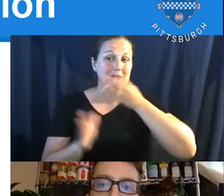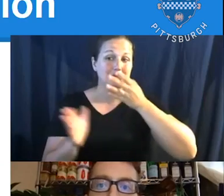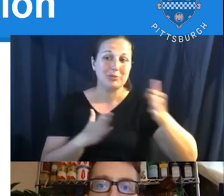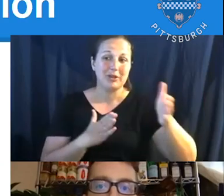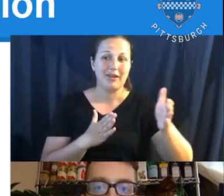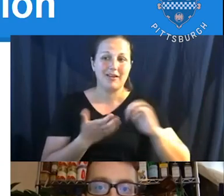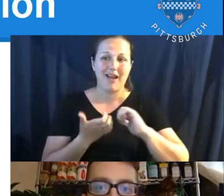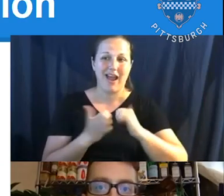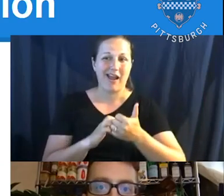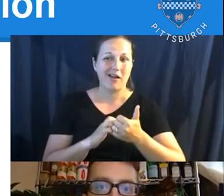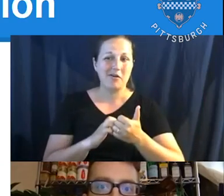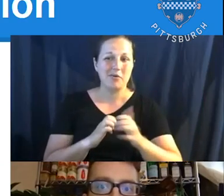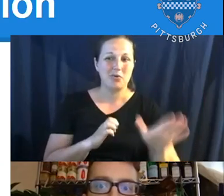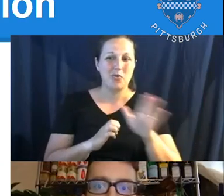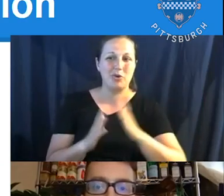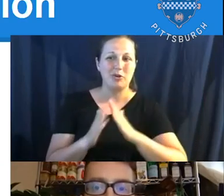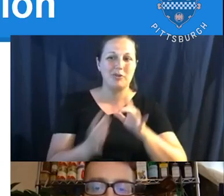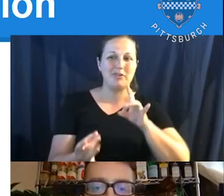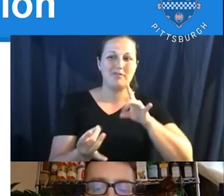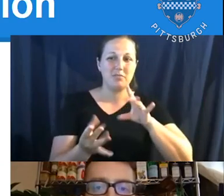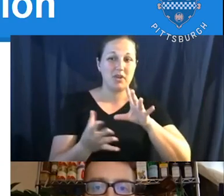inputs are included in the process itself.